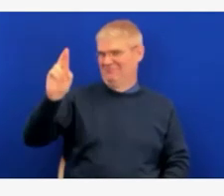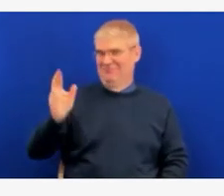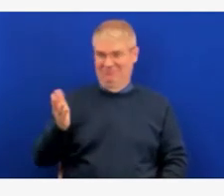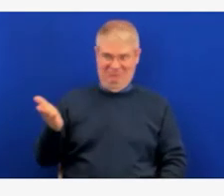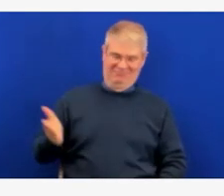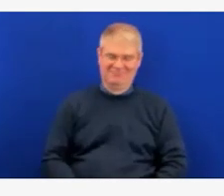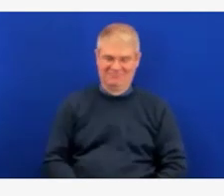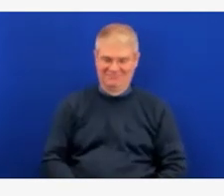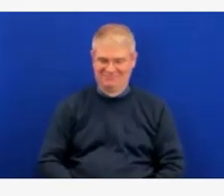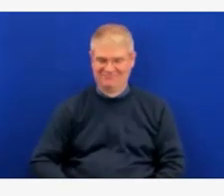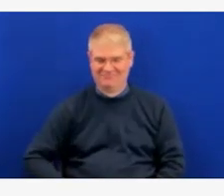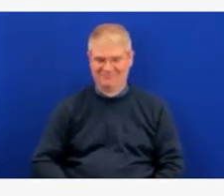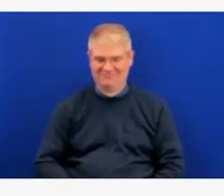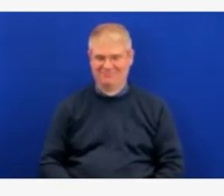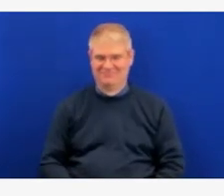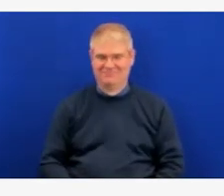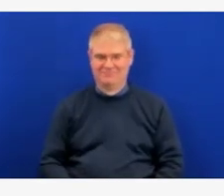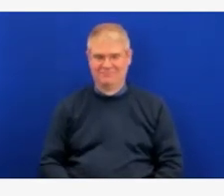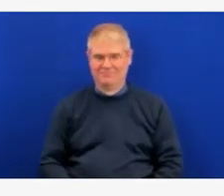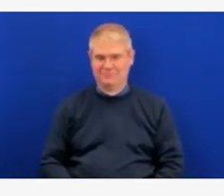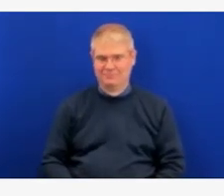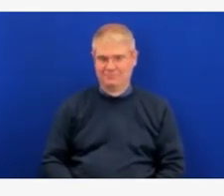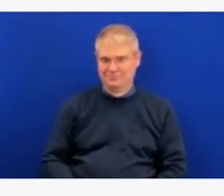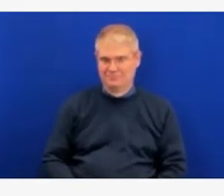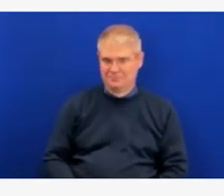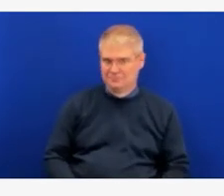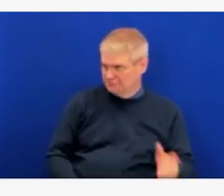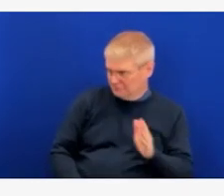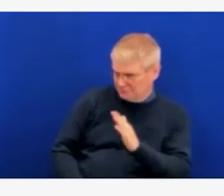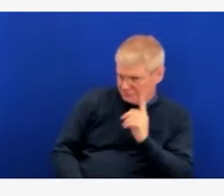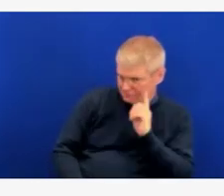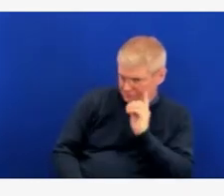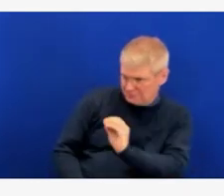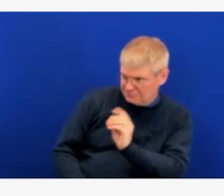Dr. Barker, if you're speaking, we are not able to hear you.